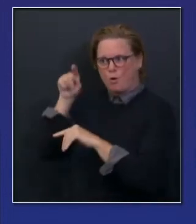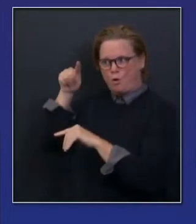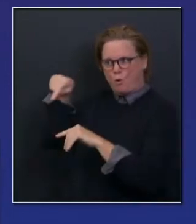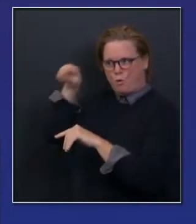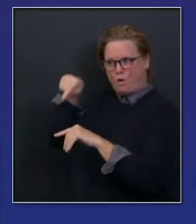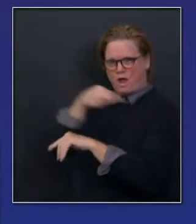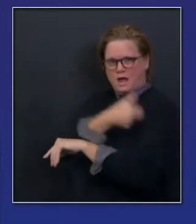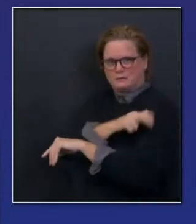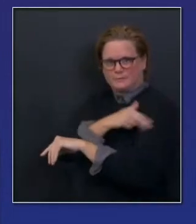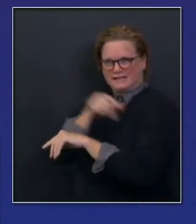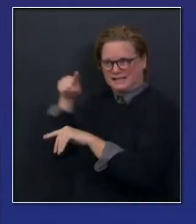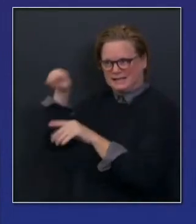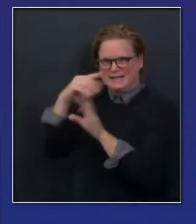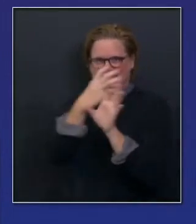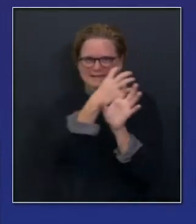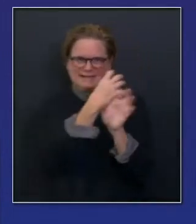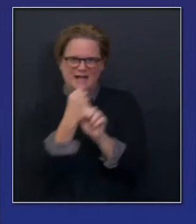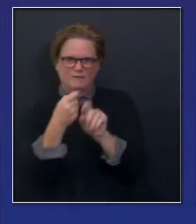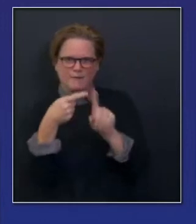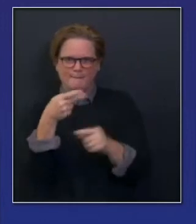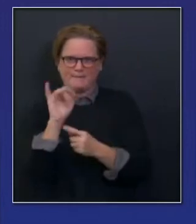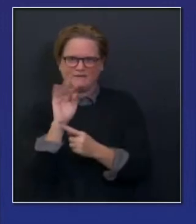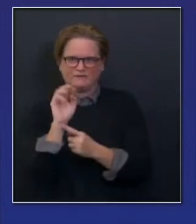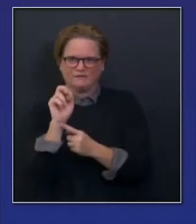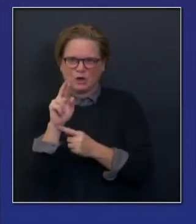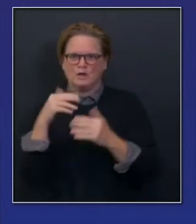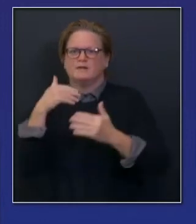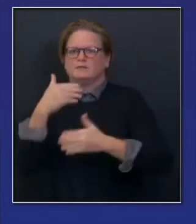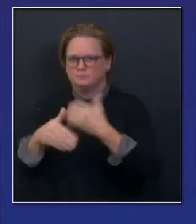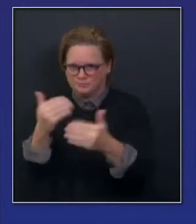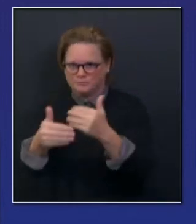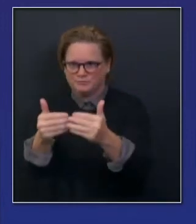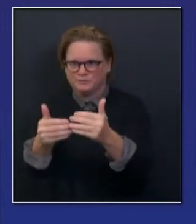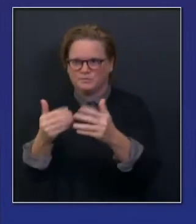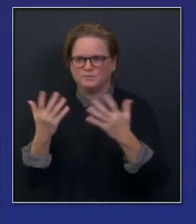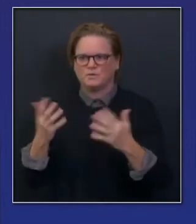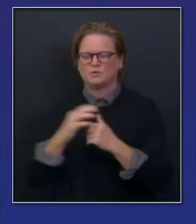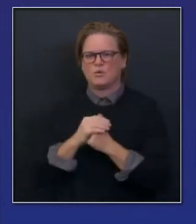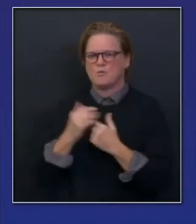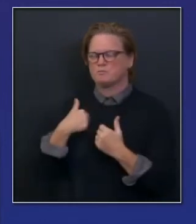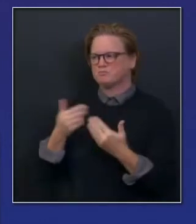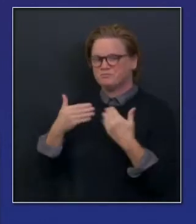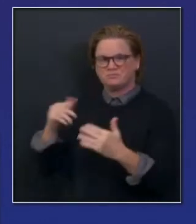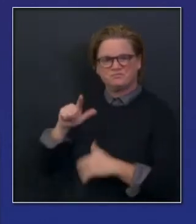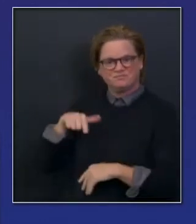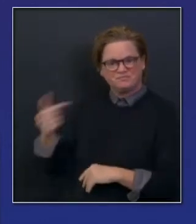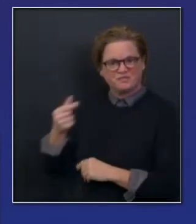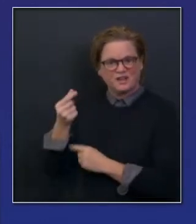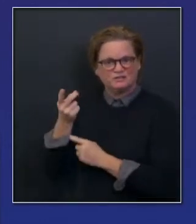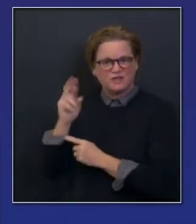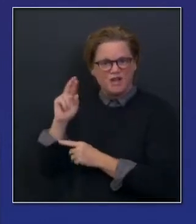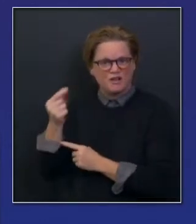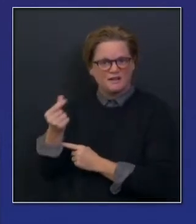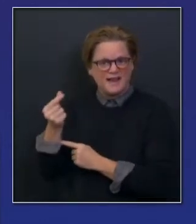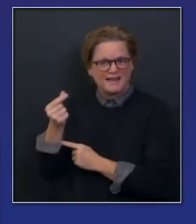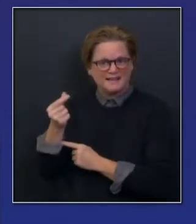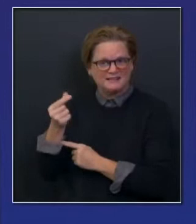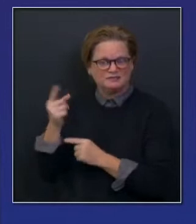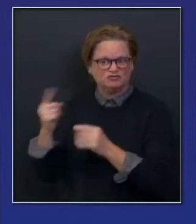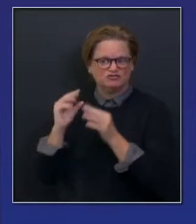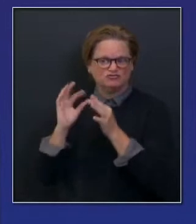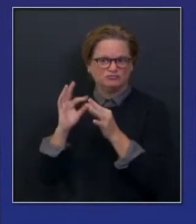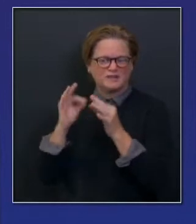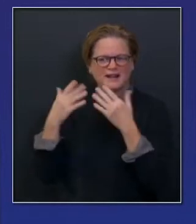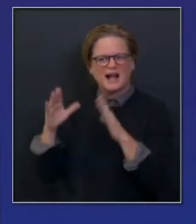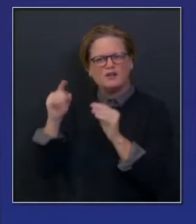about what our expectations are, his expectations in terms of transparency, because it's a very good question in terms of when that information